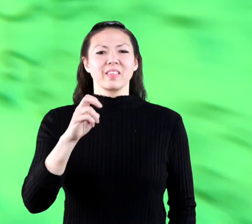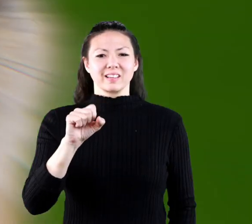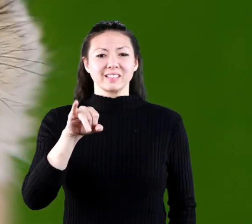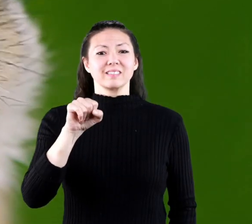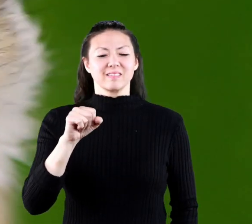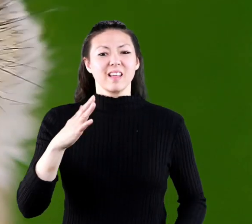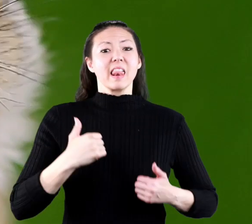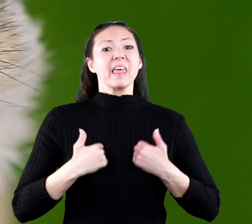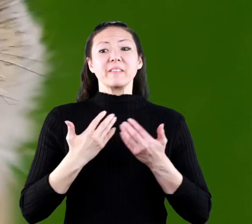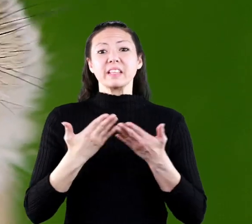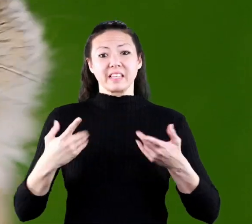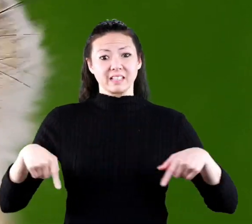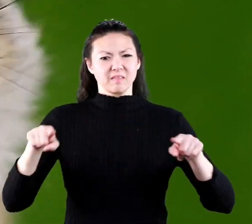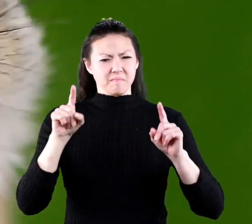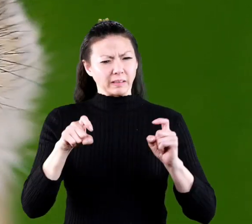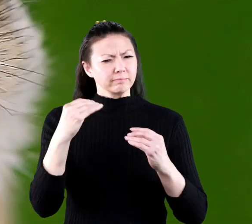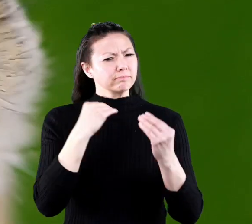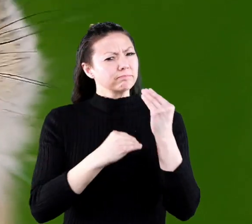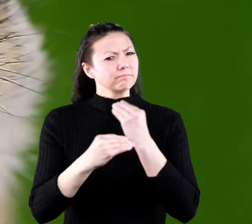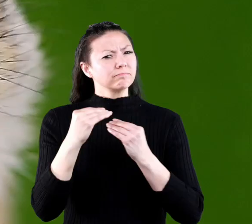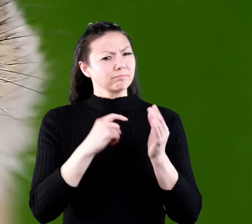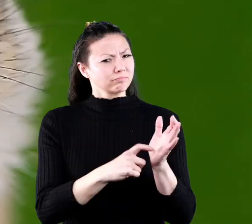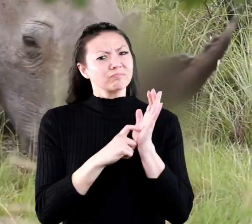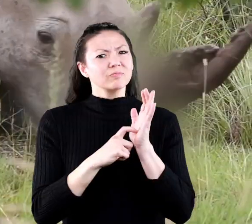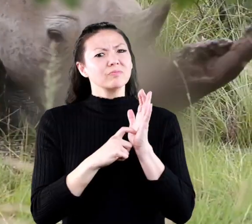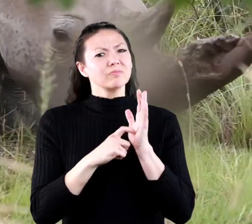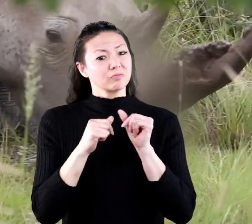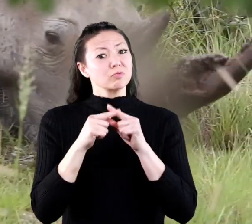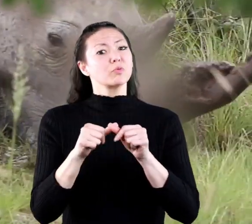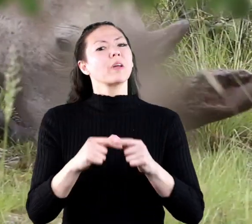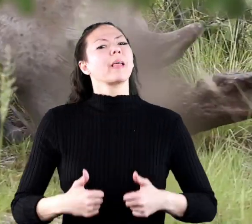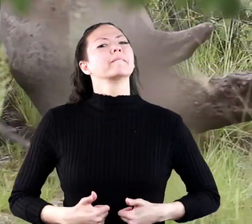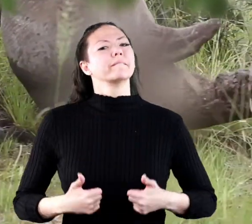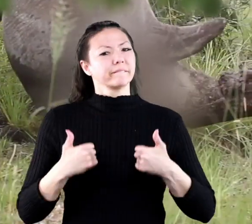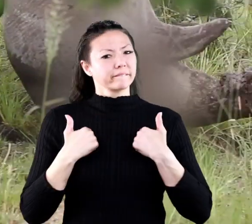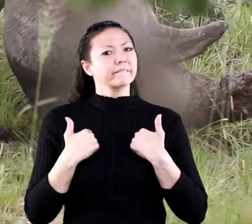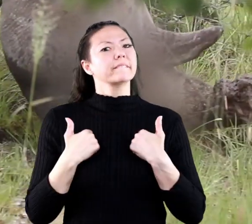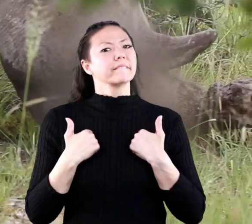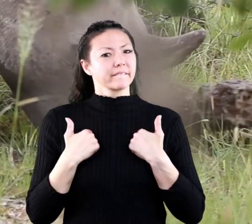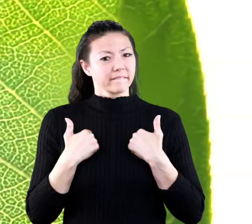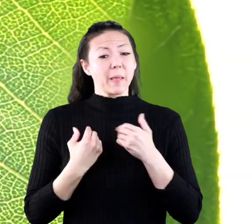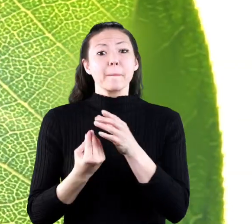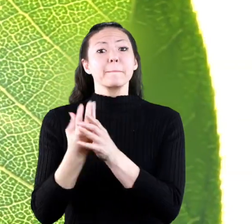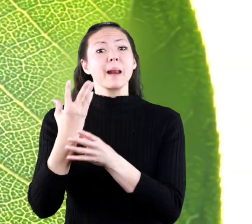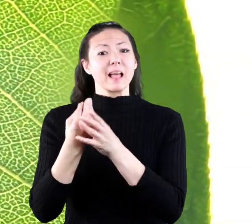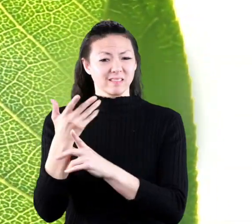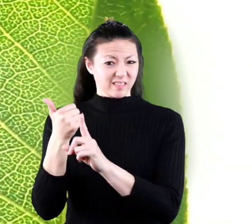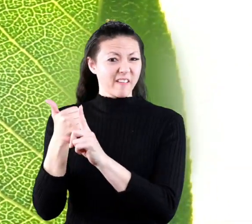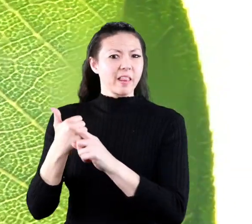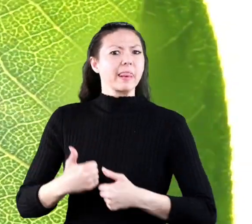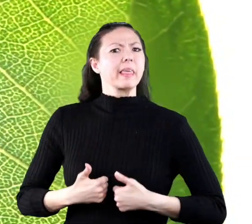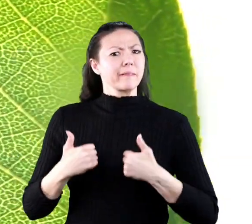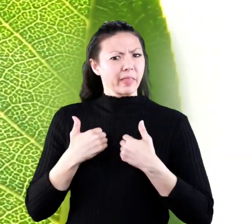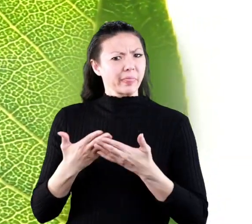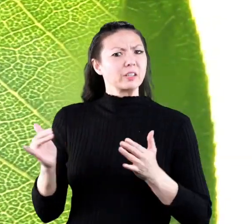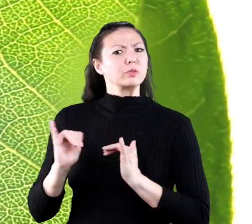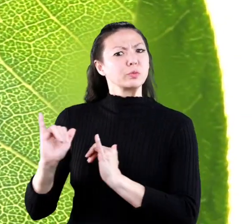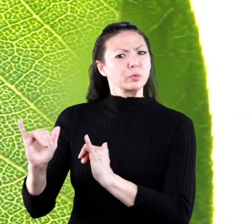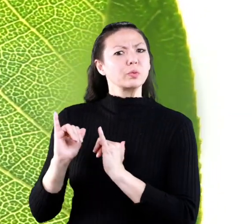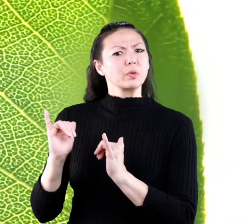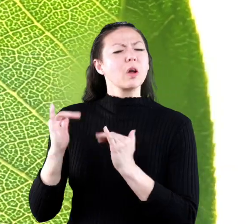photosynthesis all living things must eat they must eat food to live plants are living things